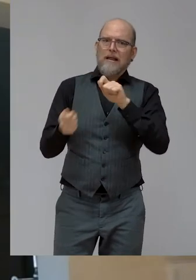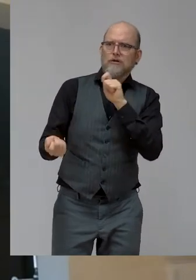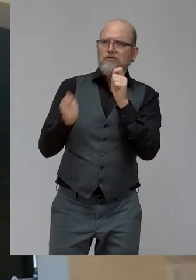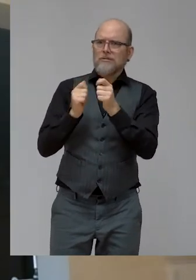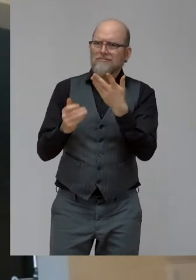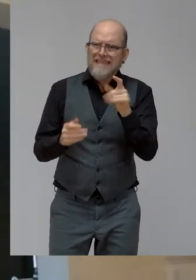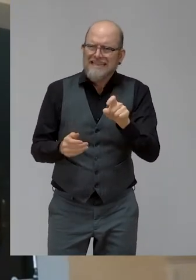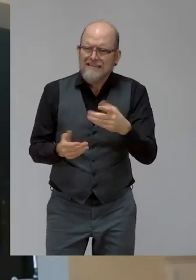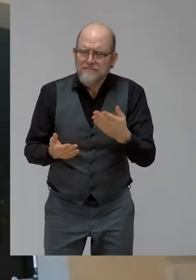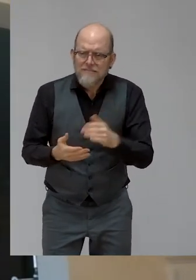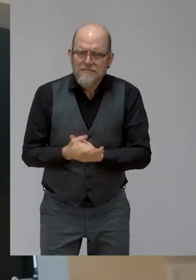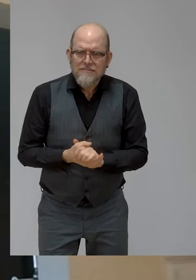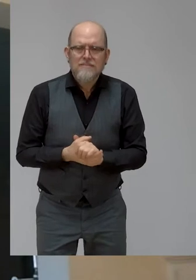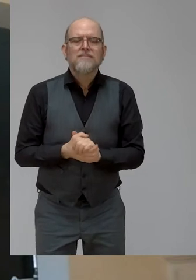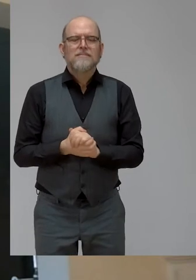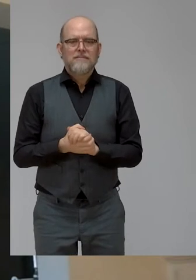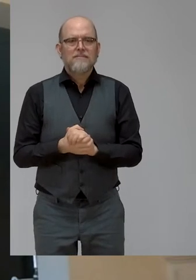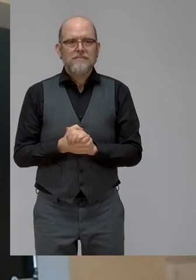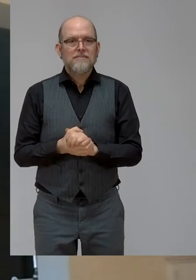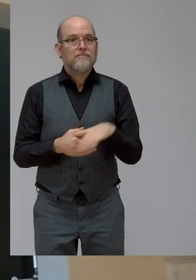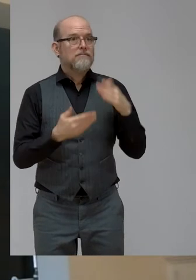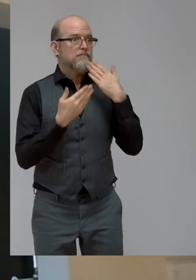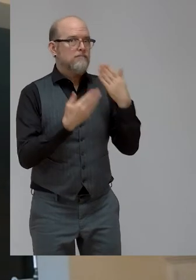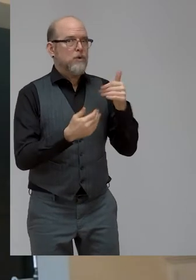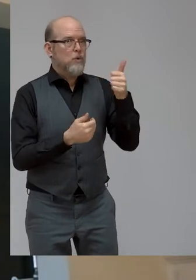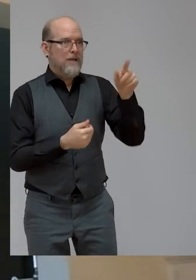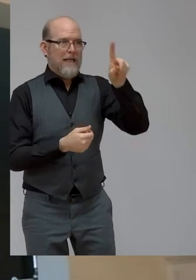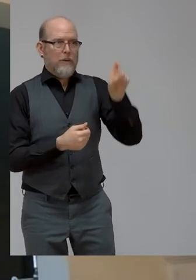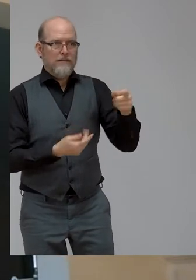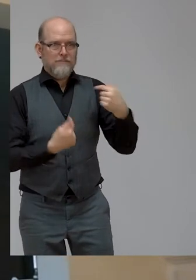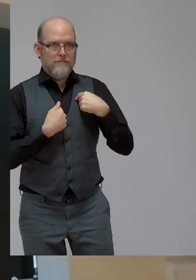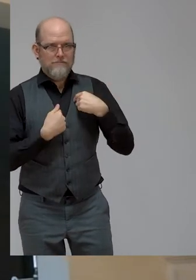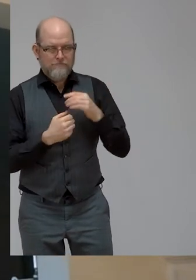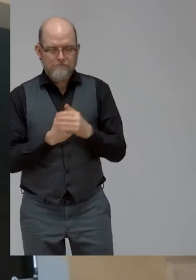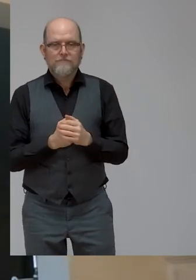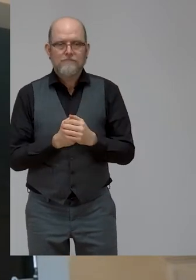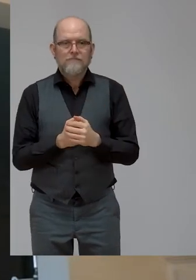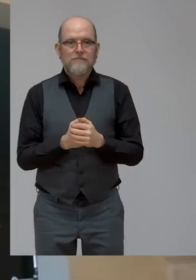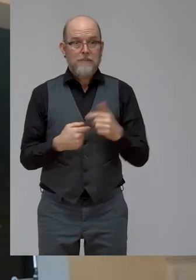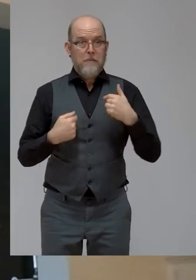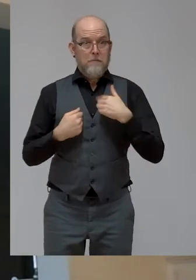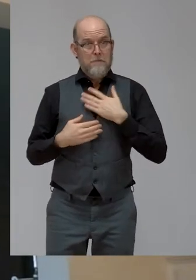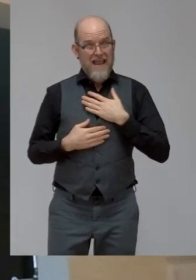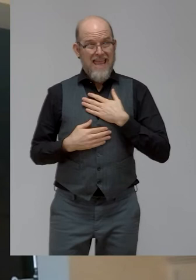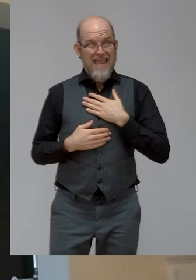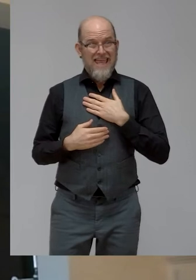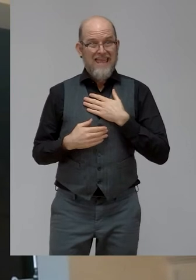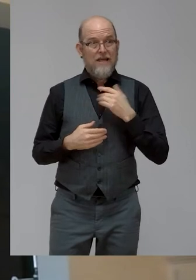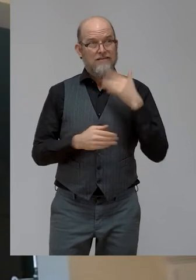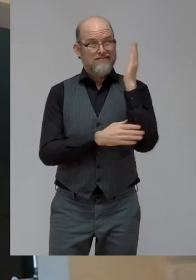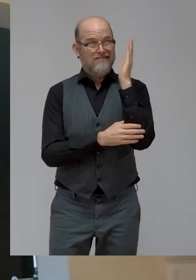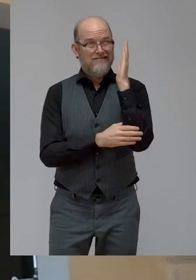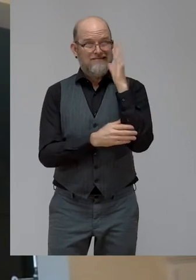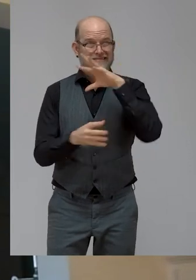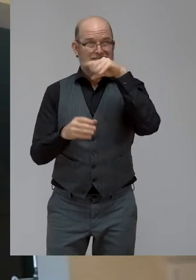Thanks, Michael, for an excellent question. And I think it goes to the essence of my of my keynote. And that is, you know,